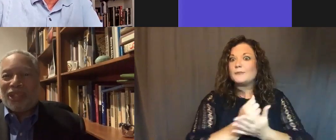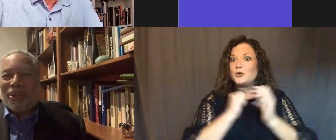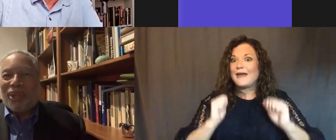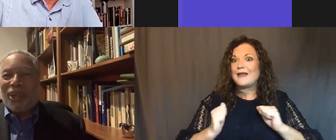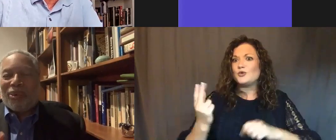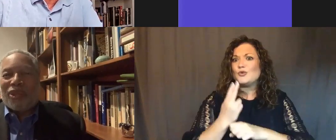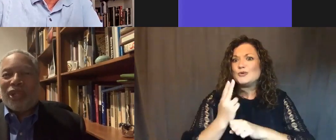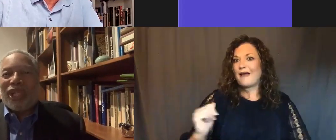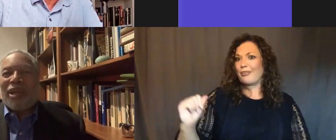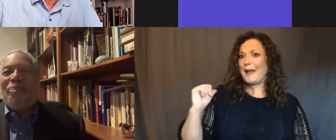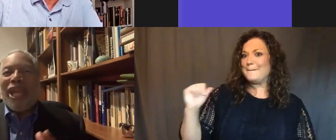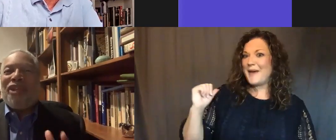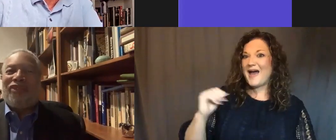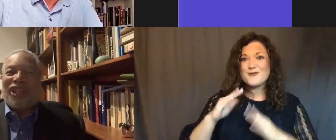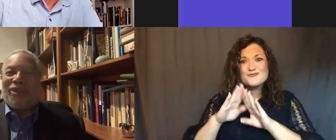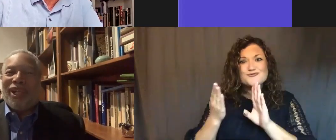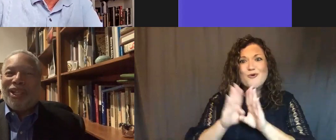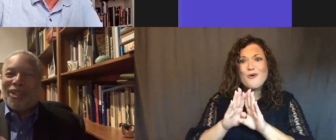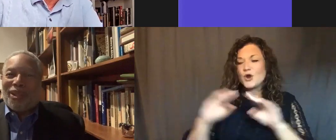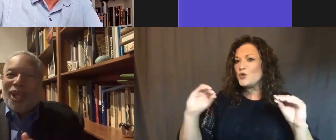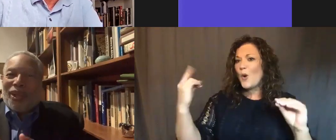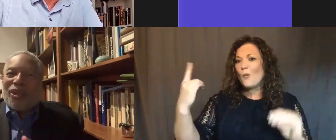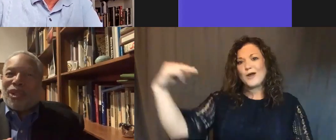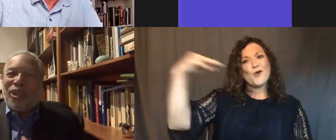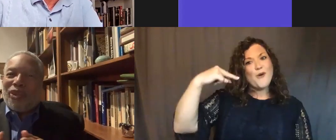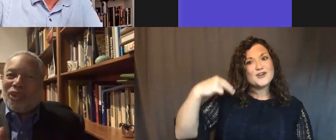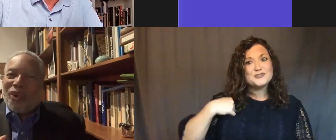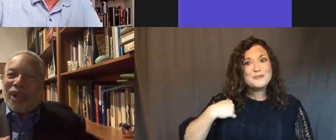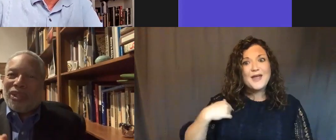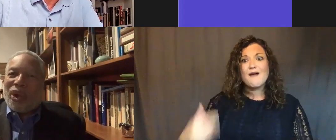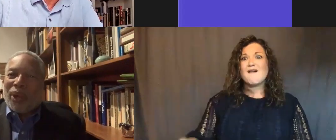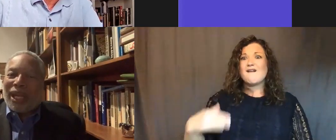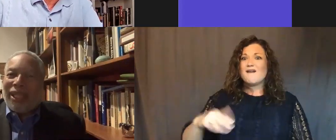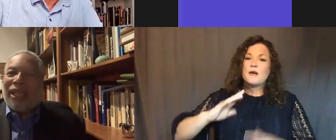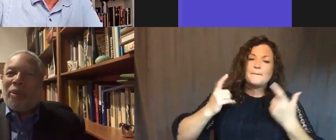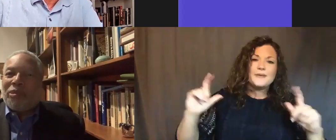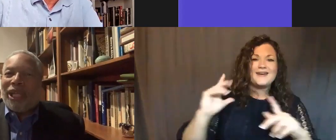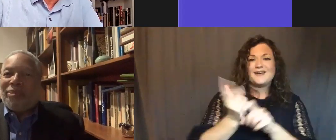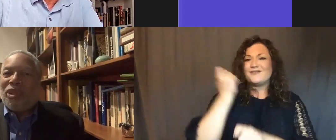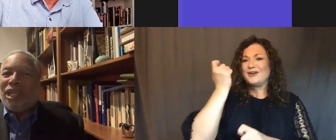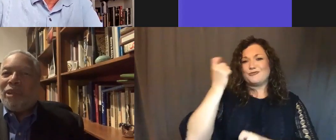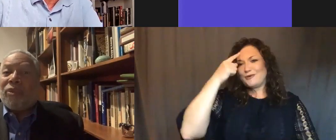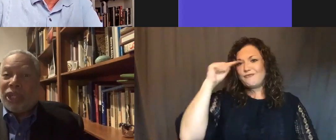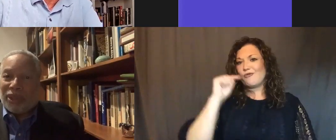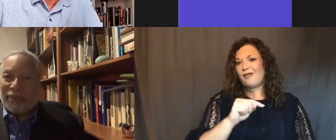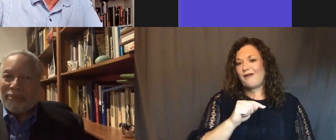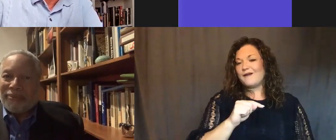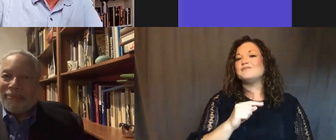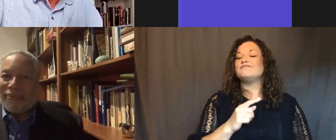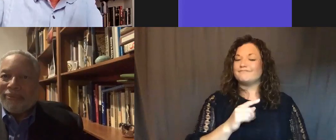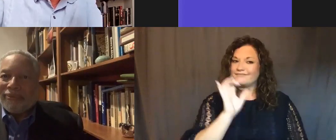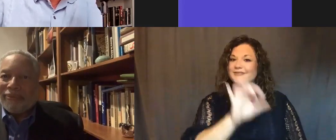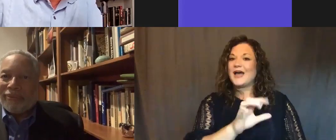watching you was really a major victory. So those little stories are what I think helps make the museum even richer.